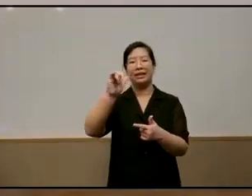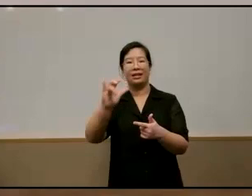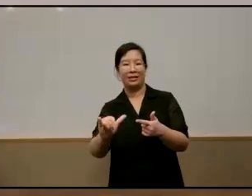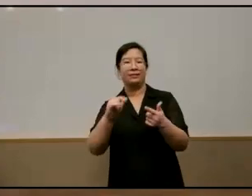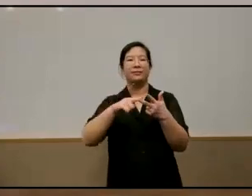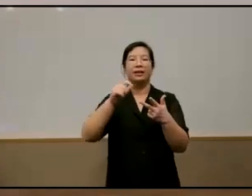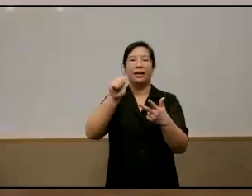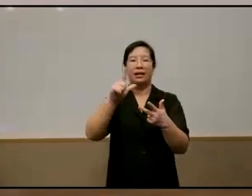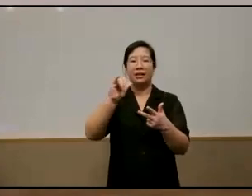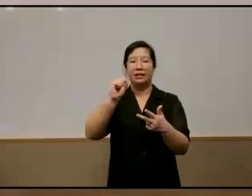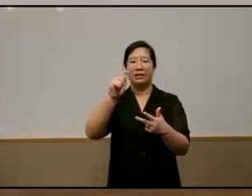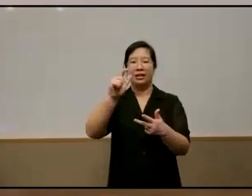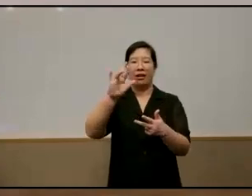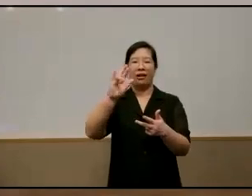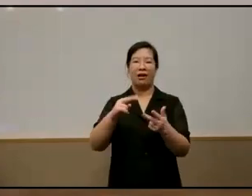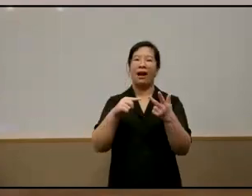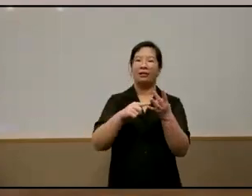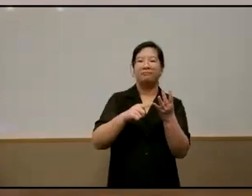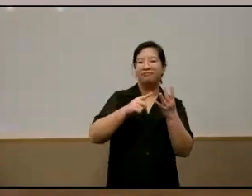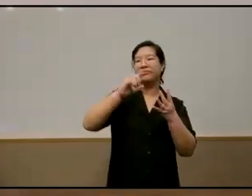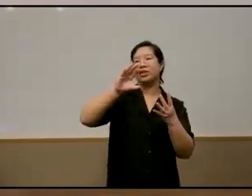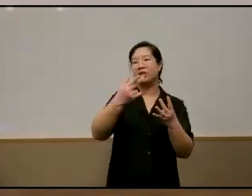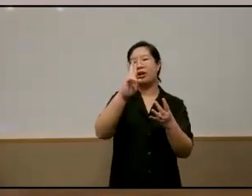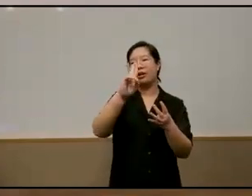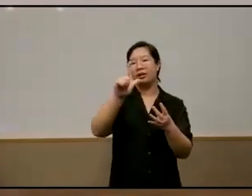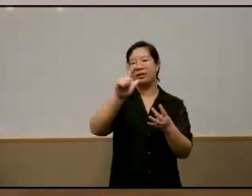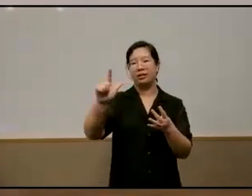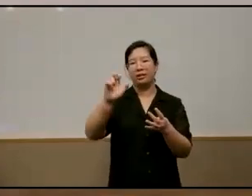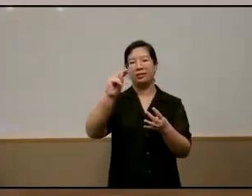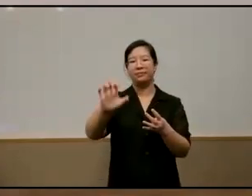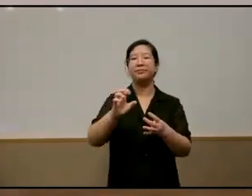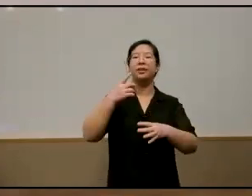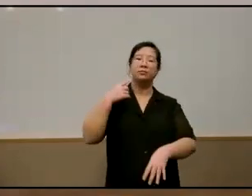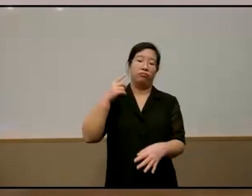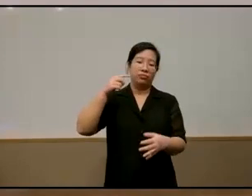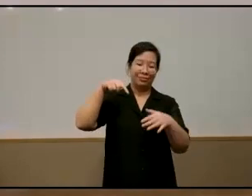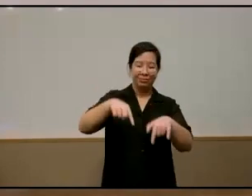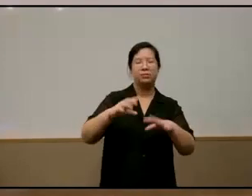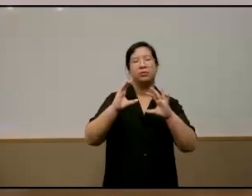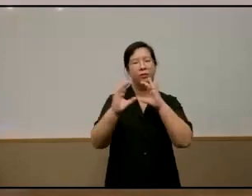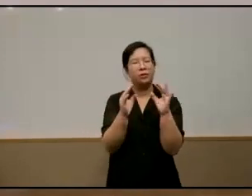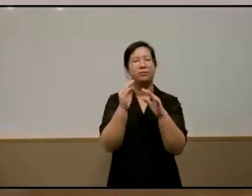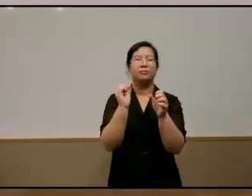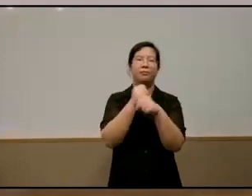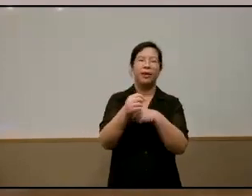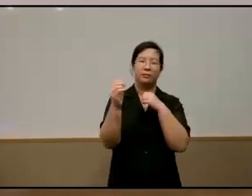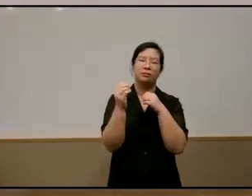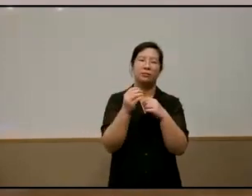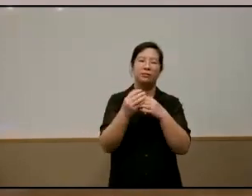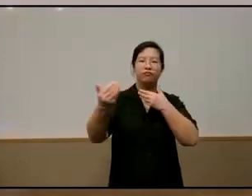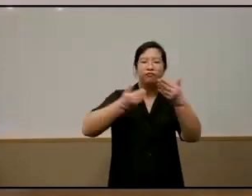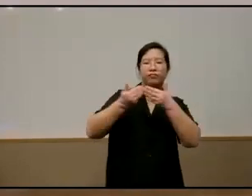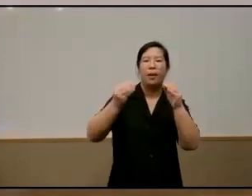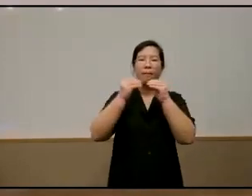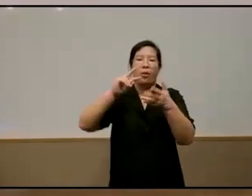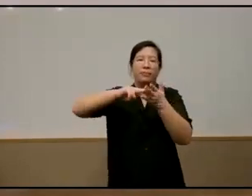erin and of course charlene collaborations such as these always make the conversation richer and more meaningful so without